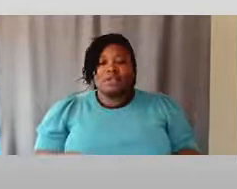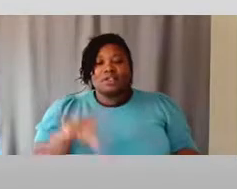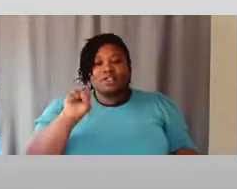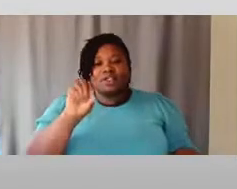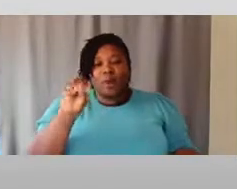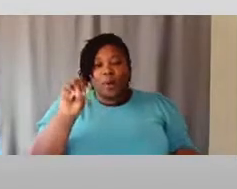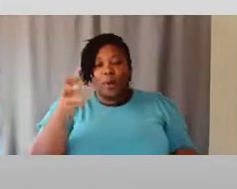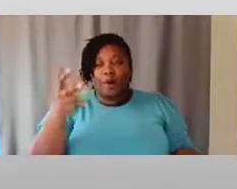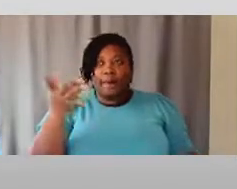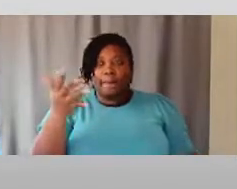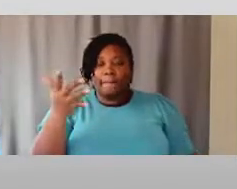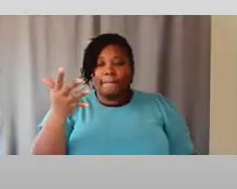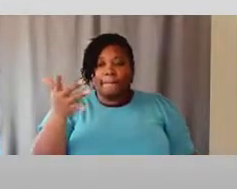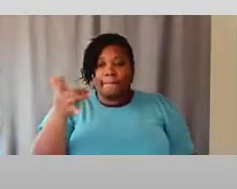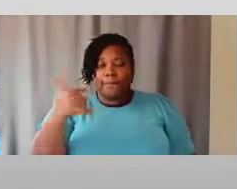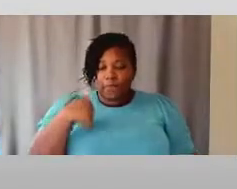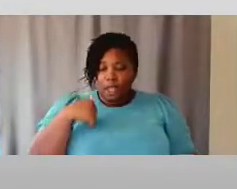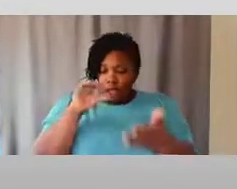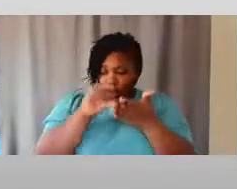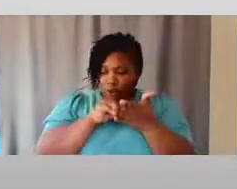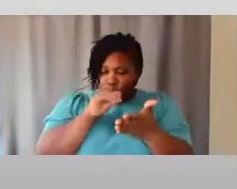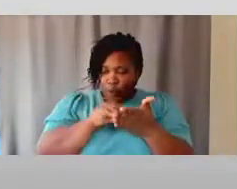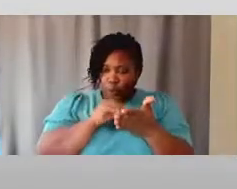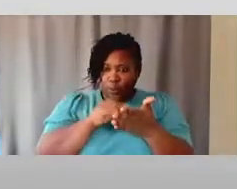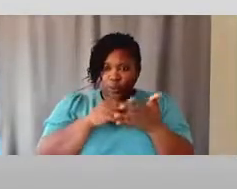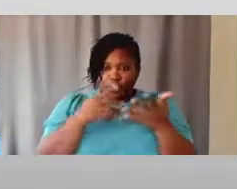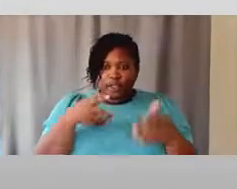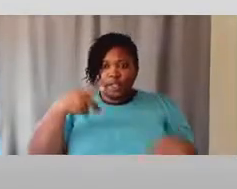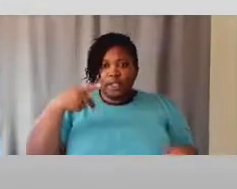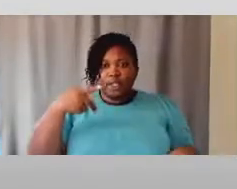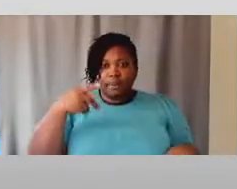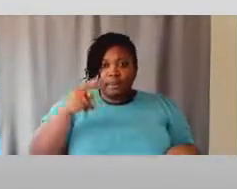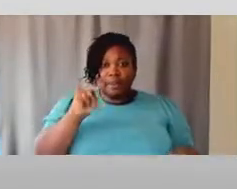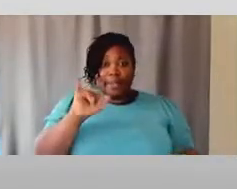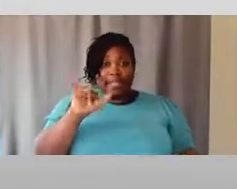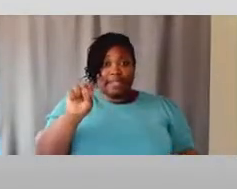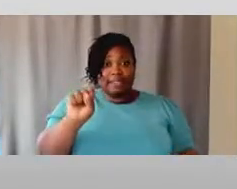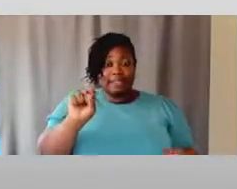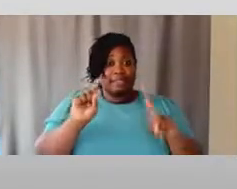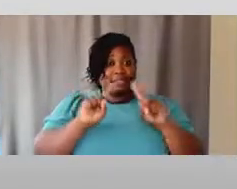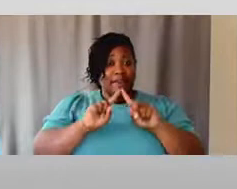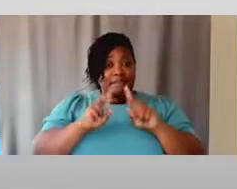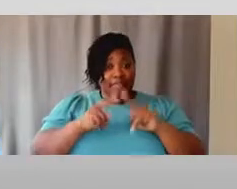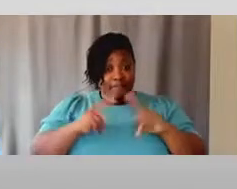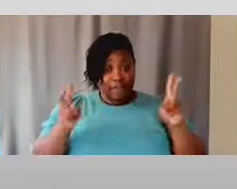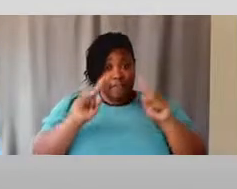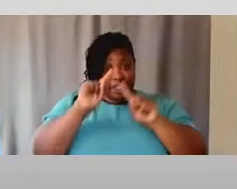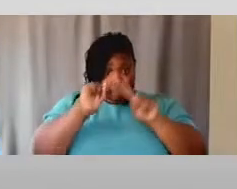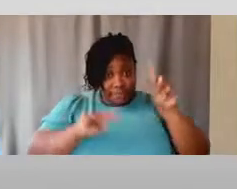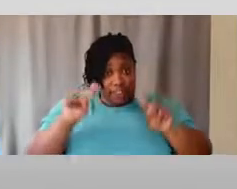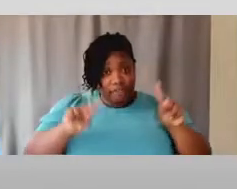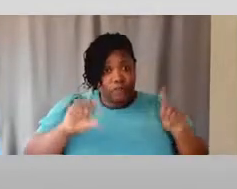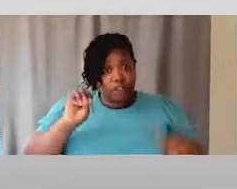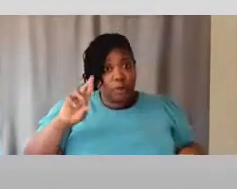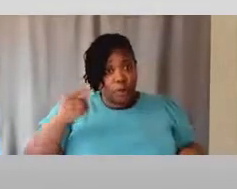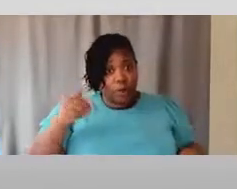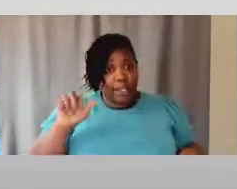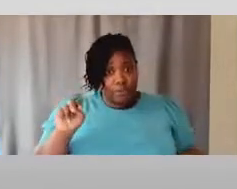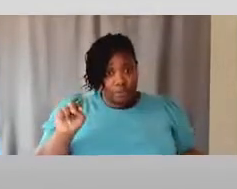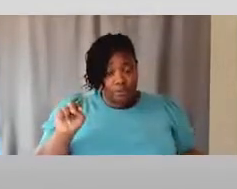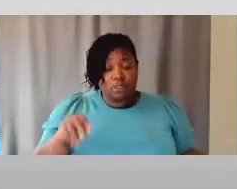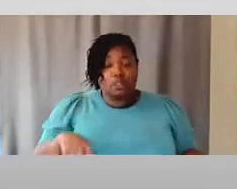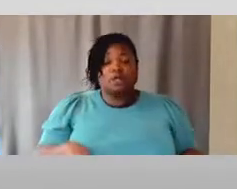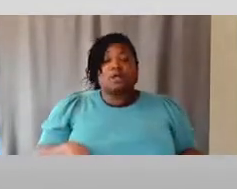So, I learned that the penis is a very unusual and diverse organ. So that came out there.